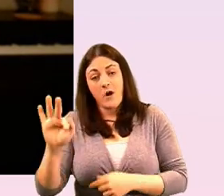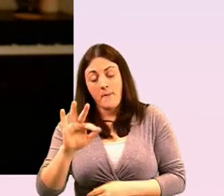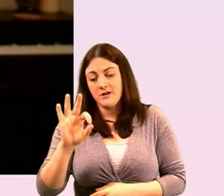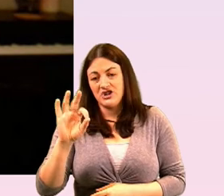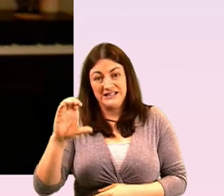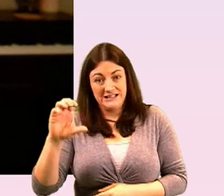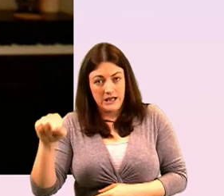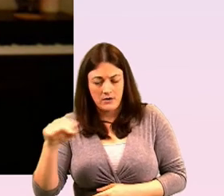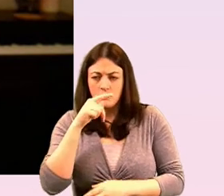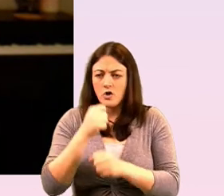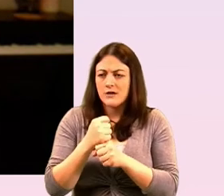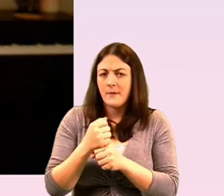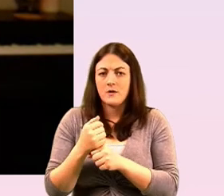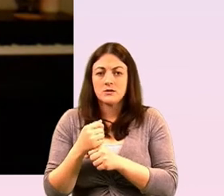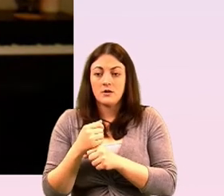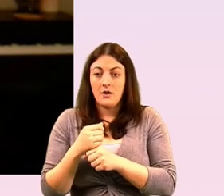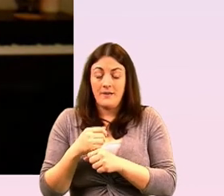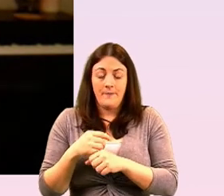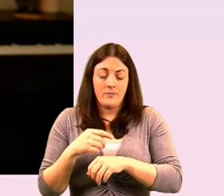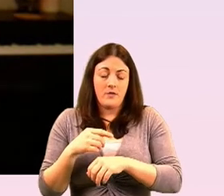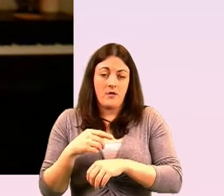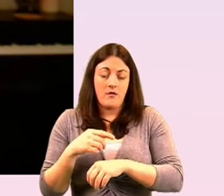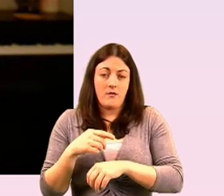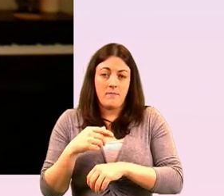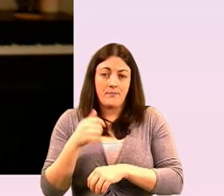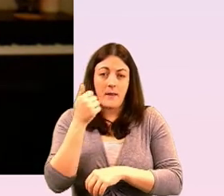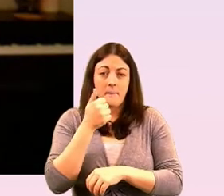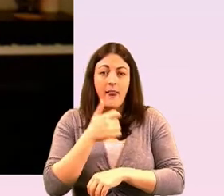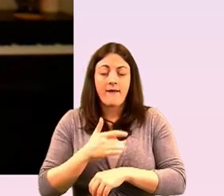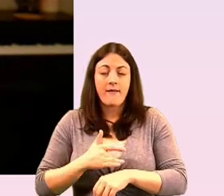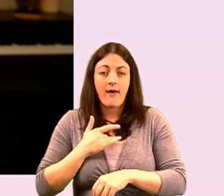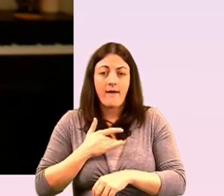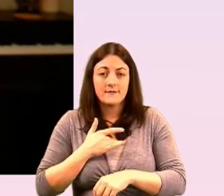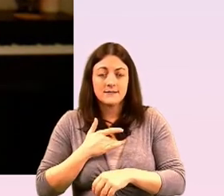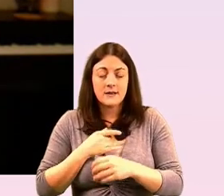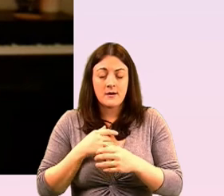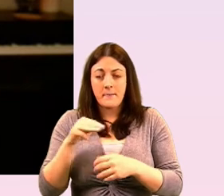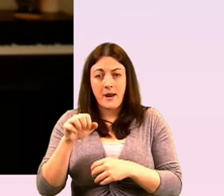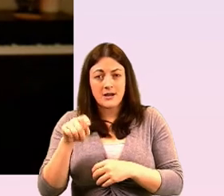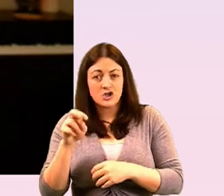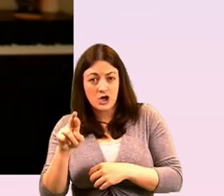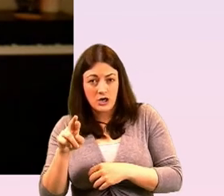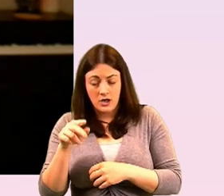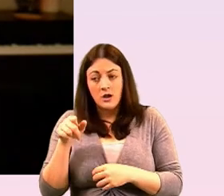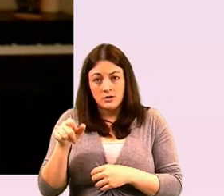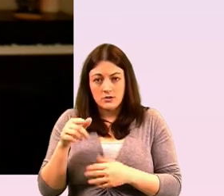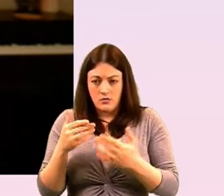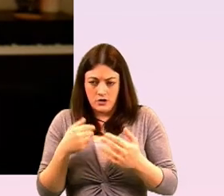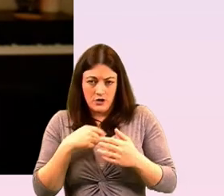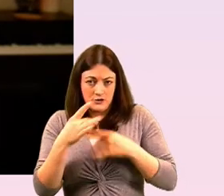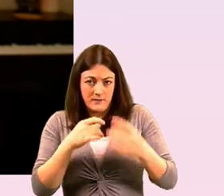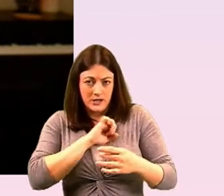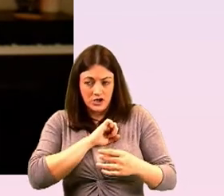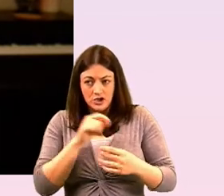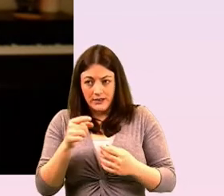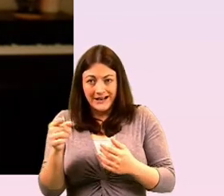together in the aftermath of black lives matters to support black african and minority ethnic members of our community here in ireland and